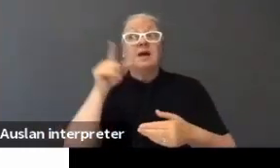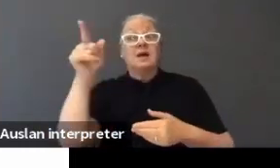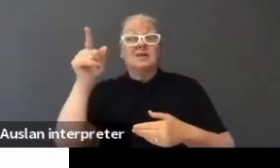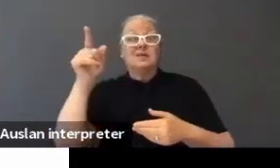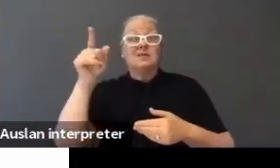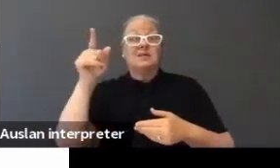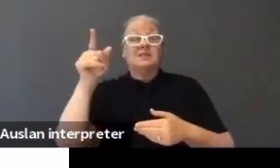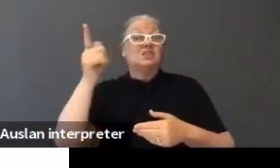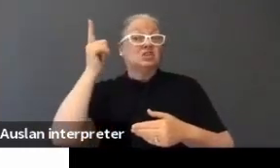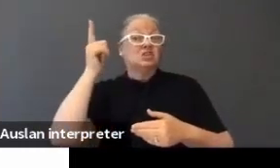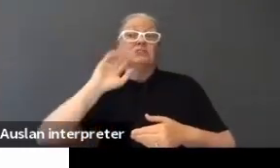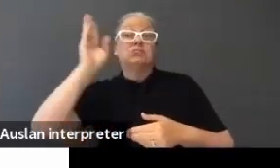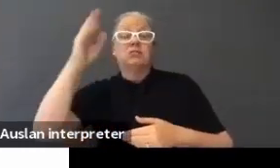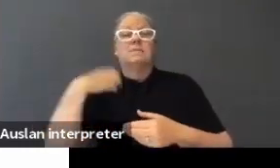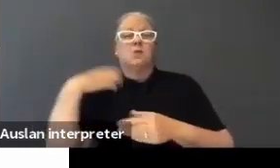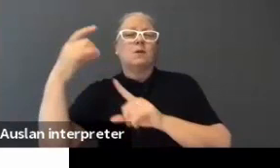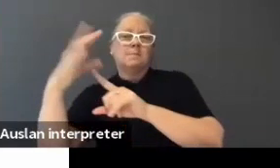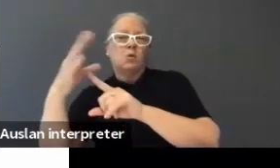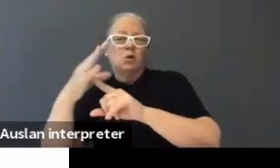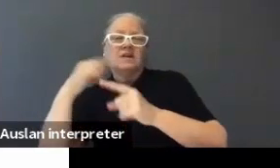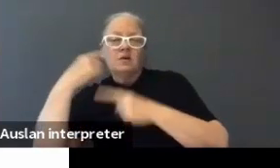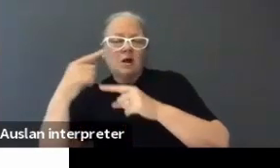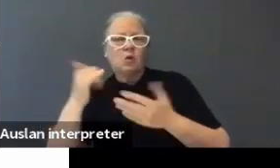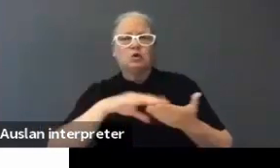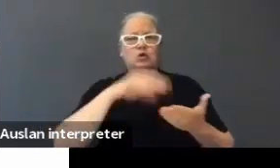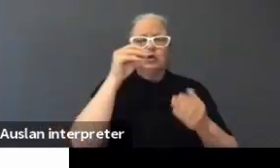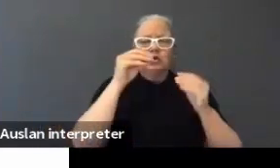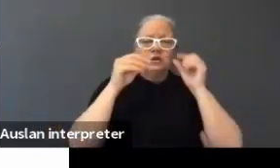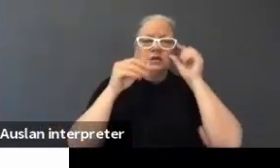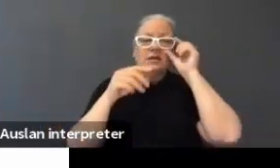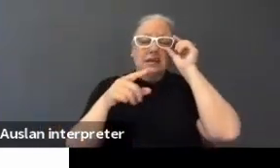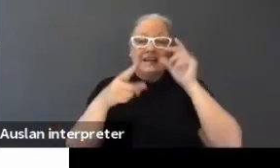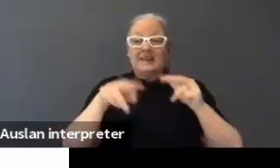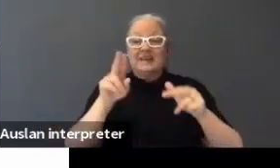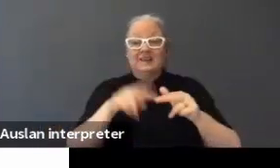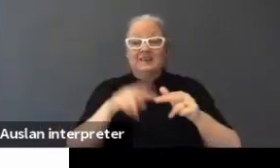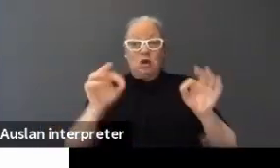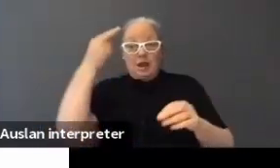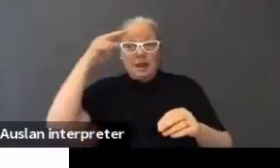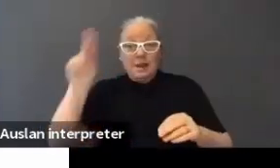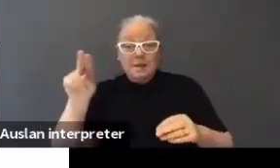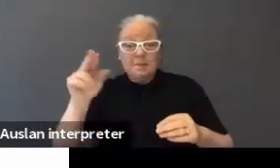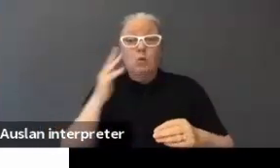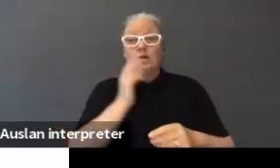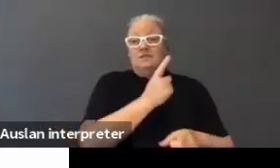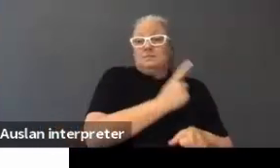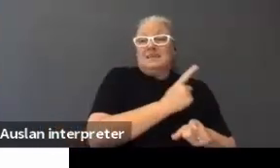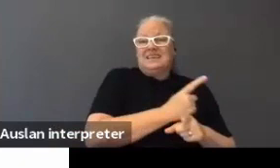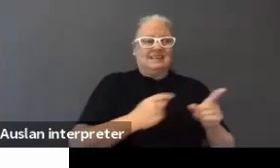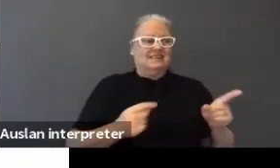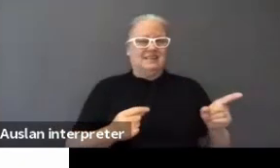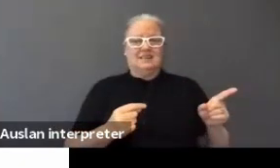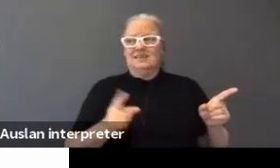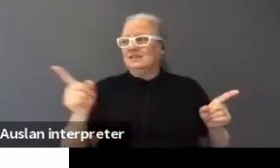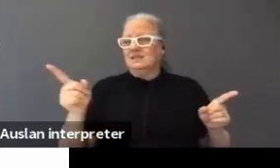this comment from a student, which is which. If people don't say their name when they're speaking, you don't